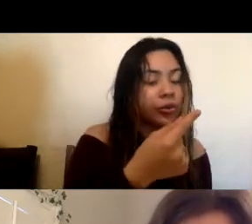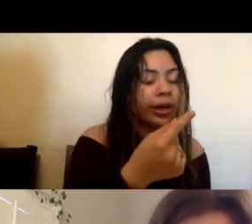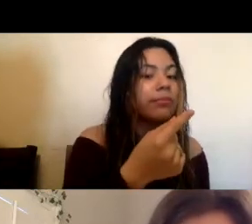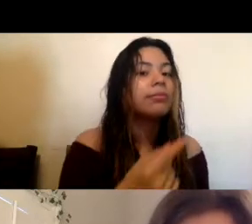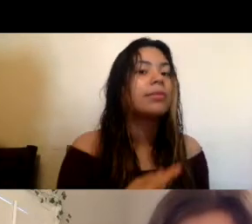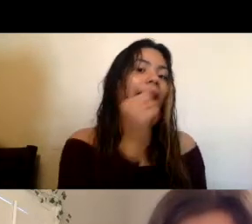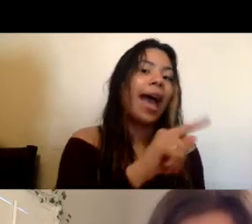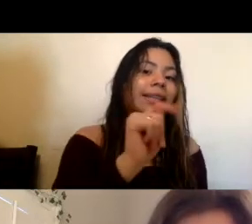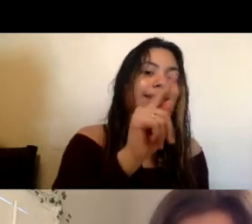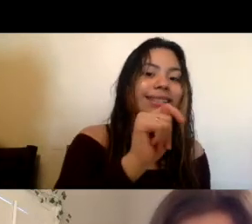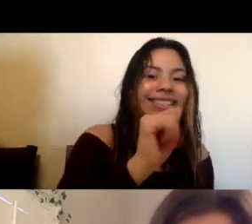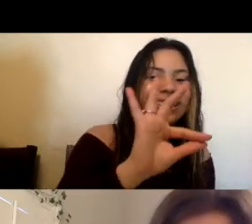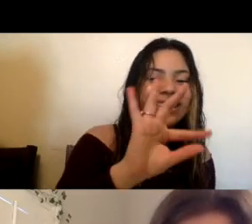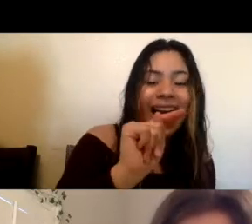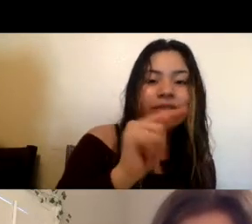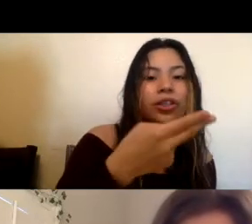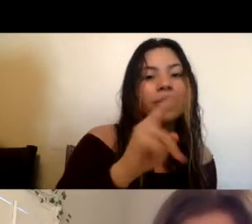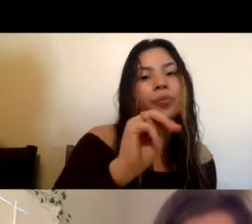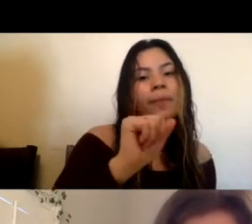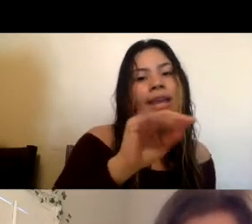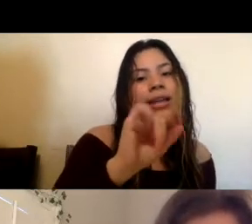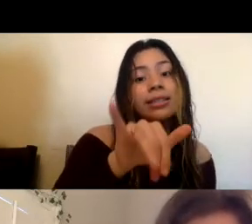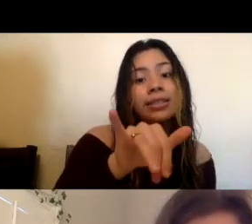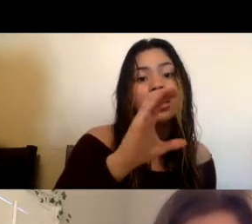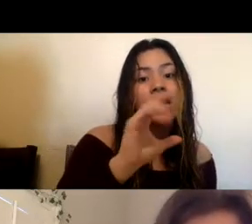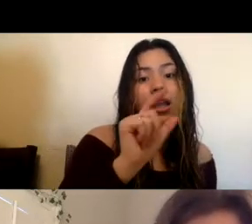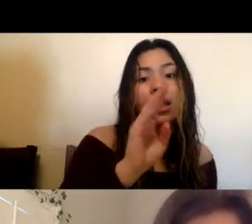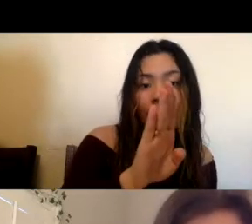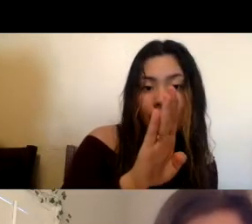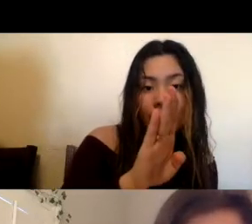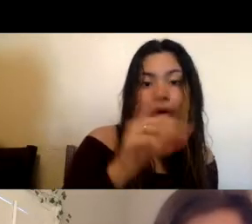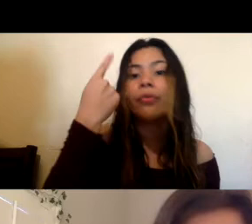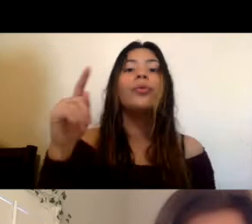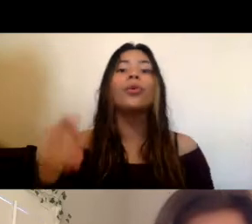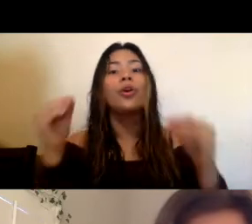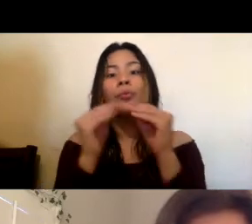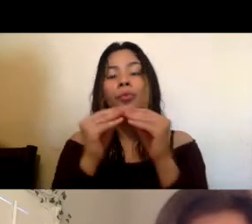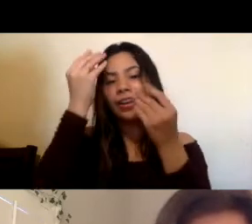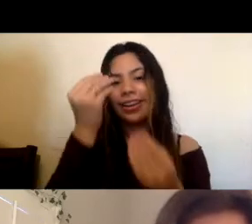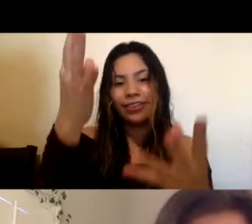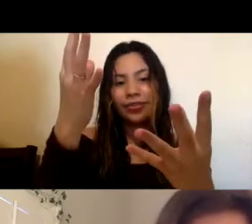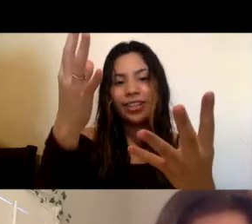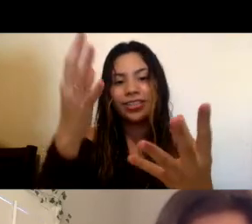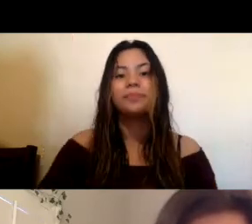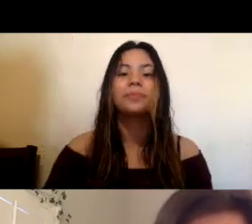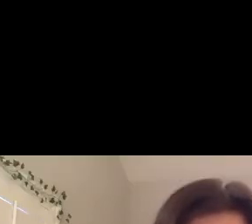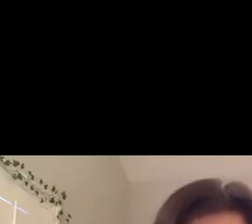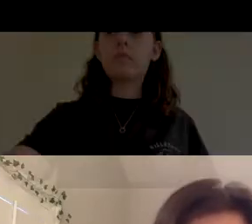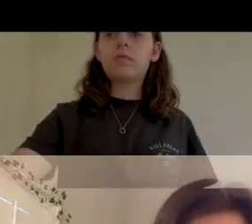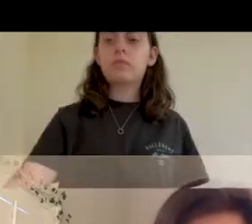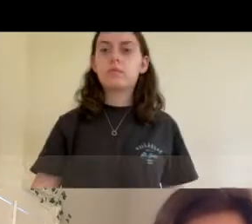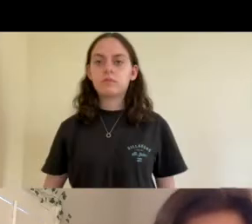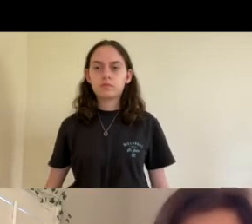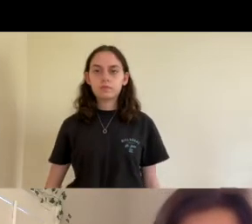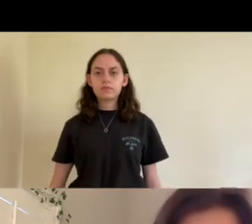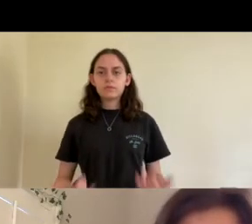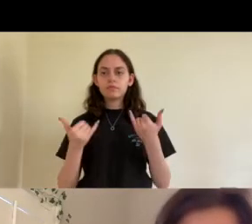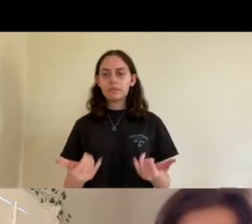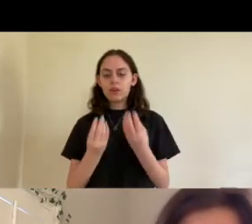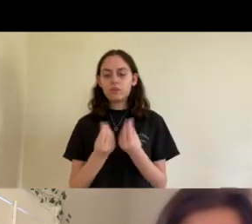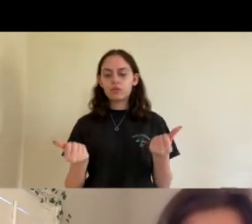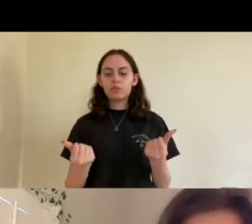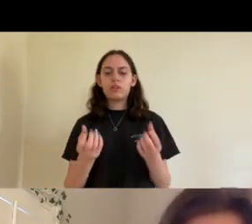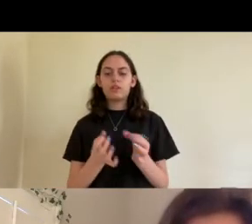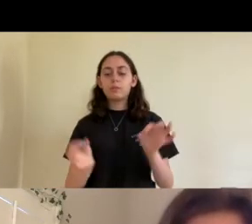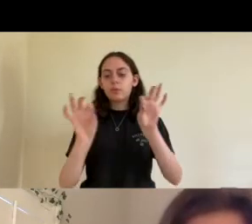remind at taft hu or their instagram at taft humanity club for more information here